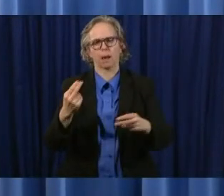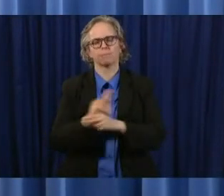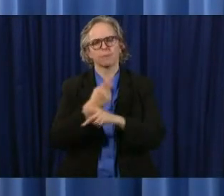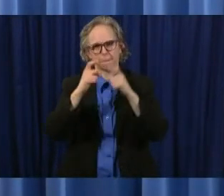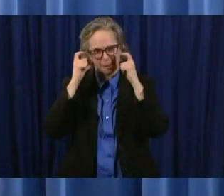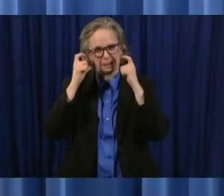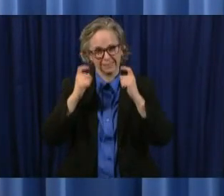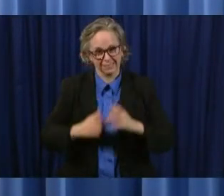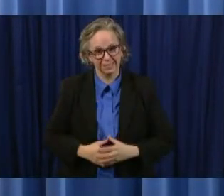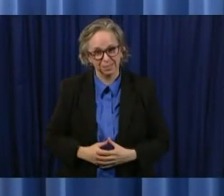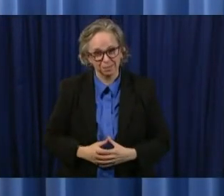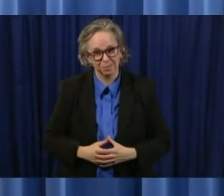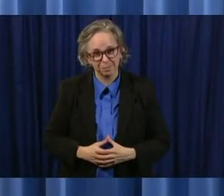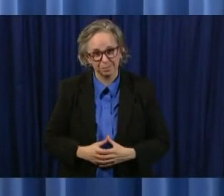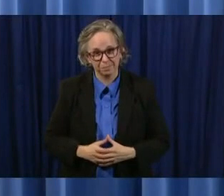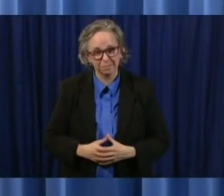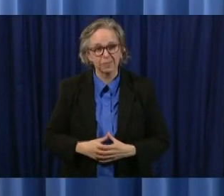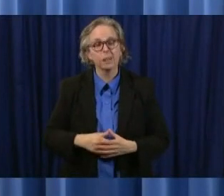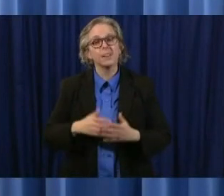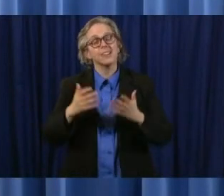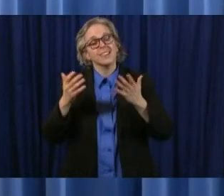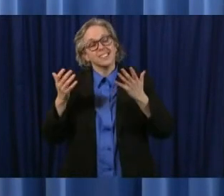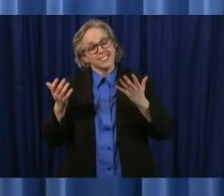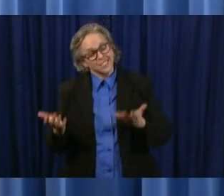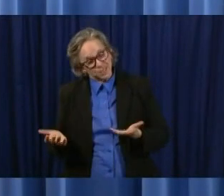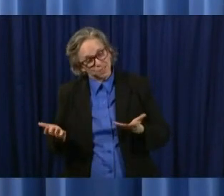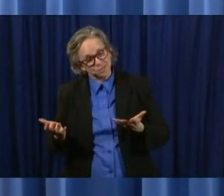but we also know that